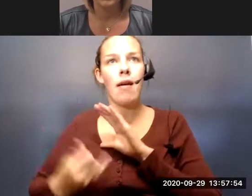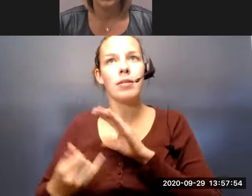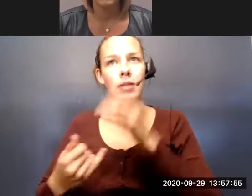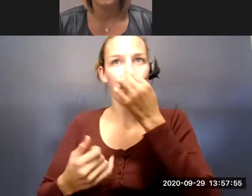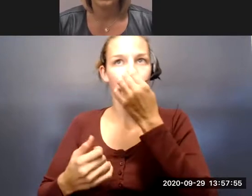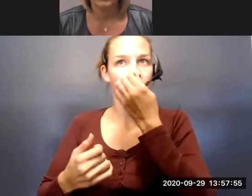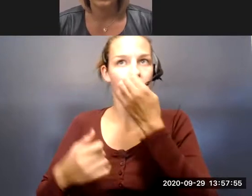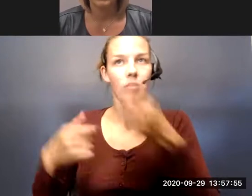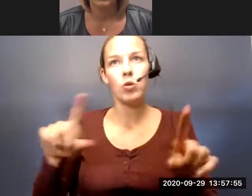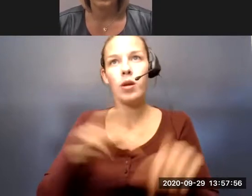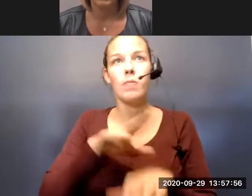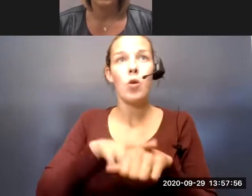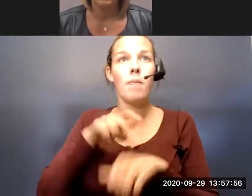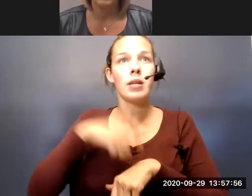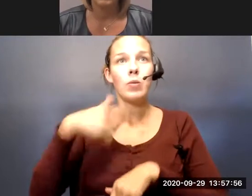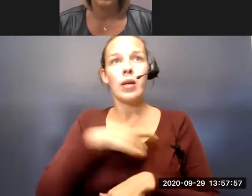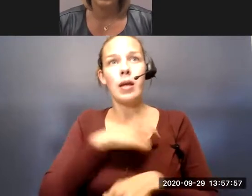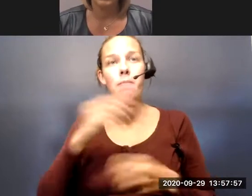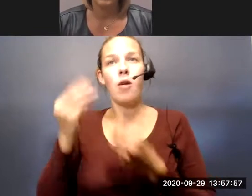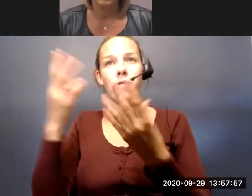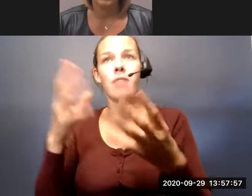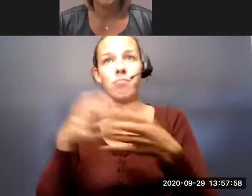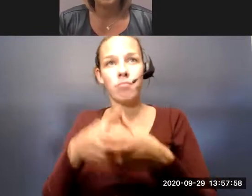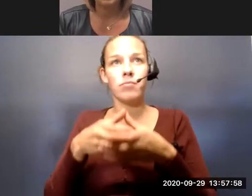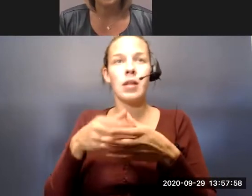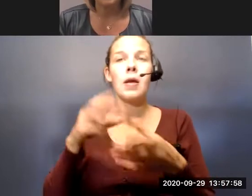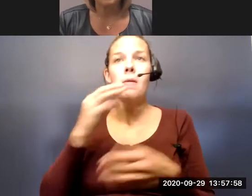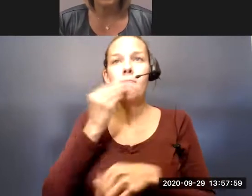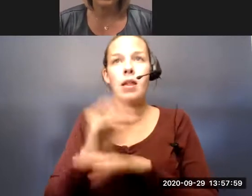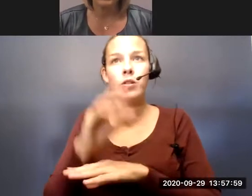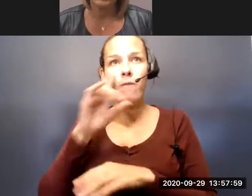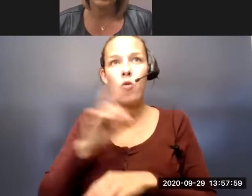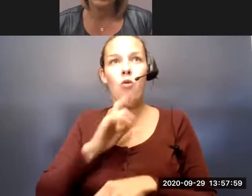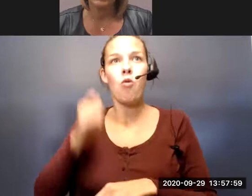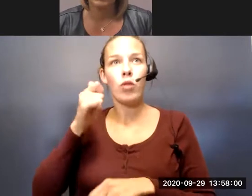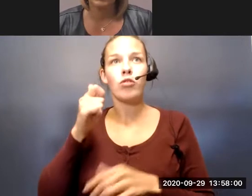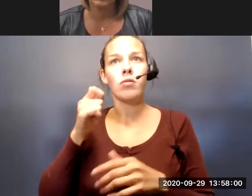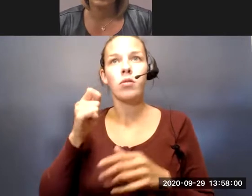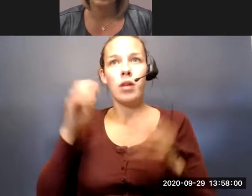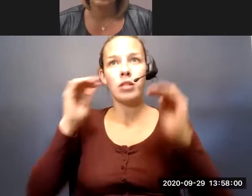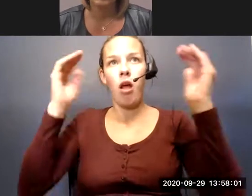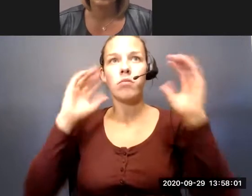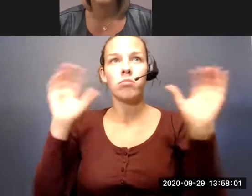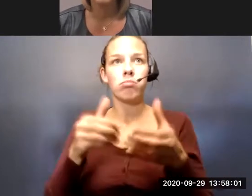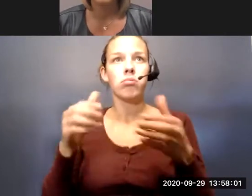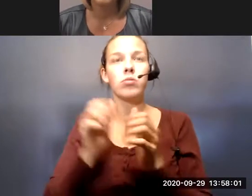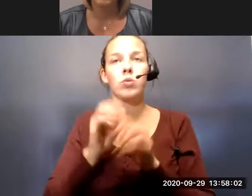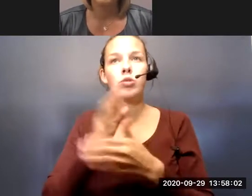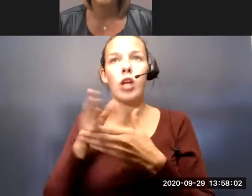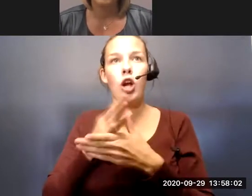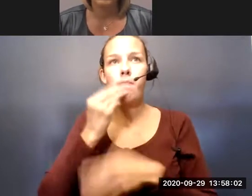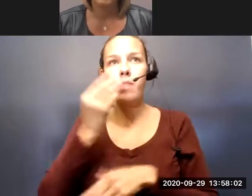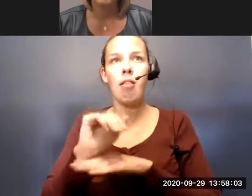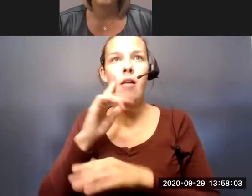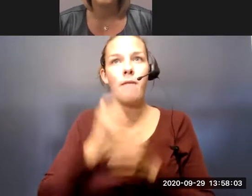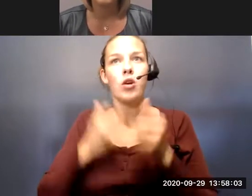During normal times, we provide congregate meal sites for older adults to come together and share a meal every day. But during